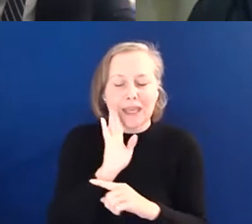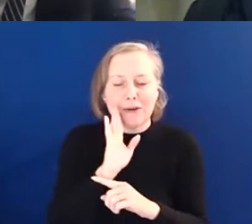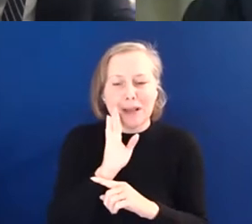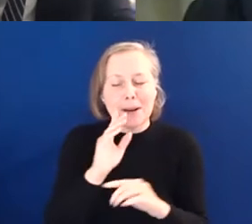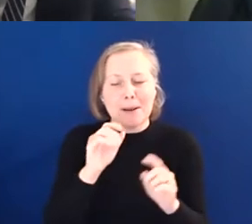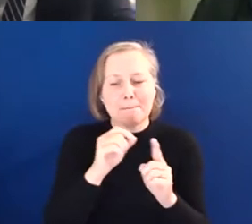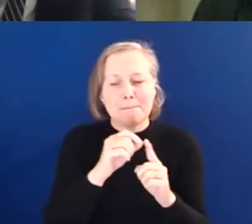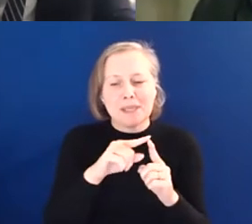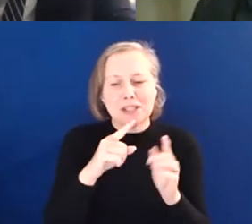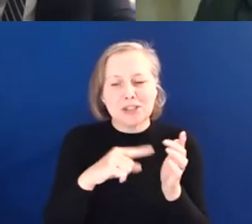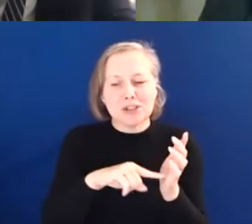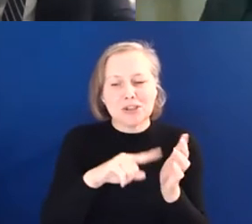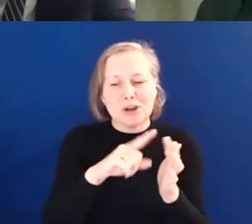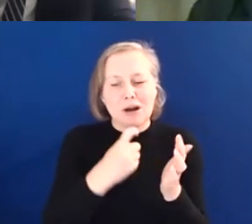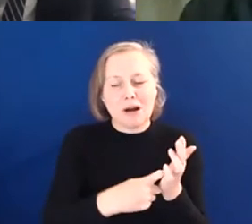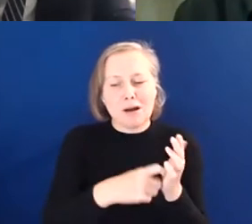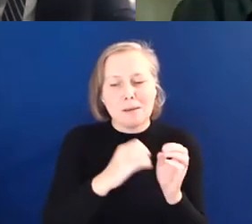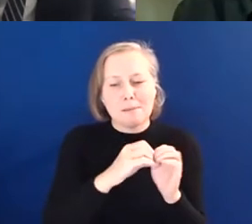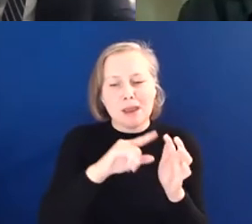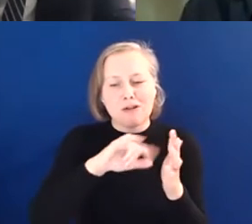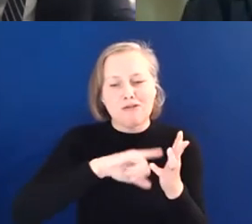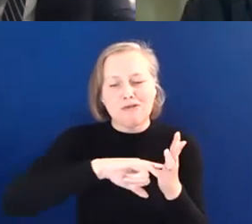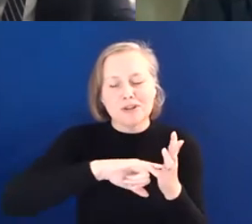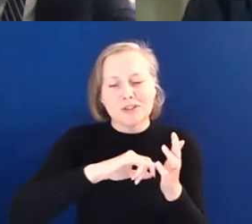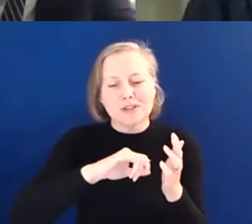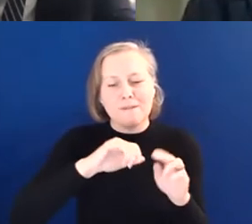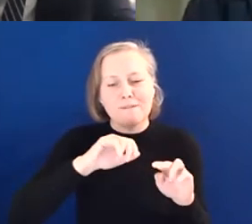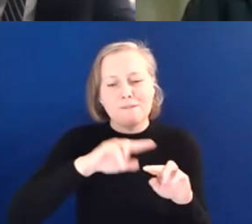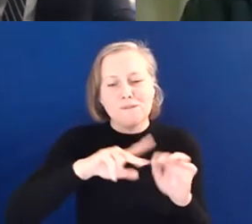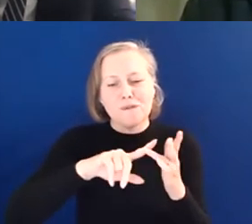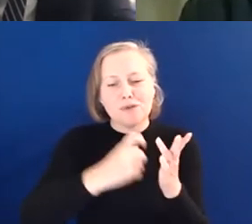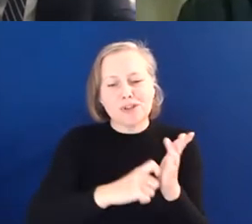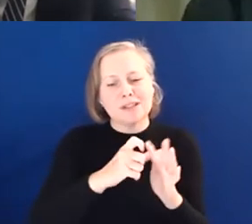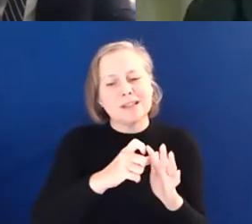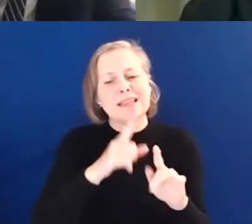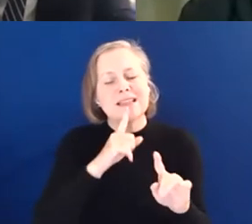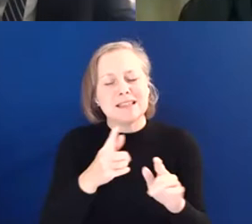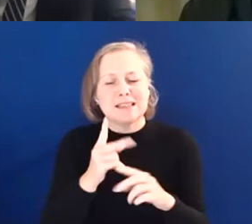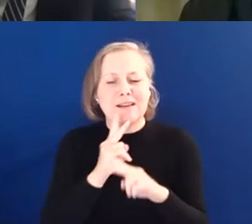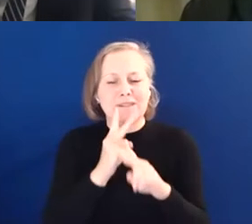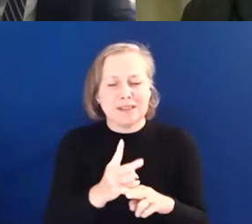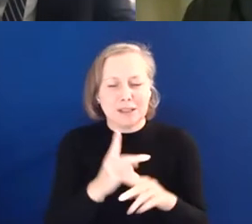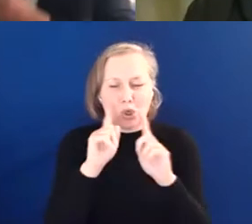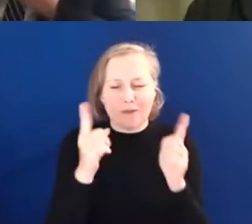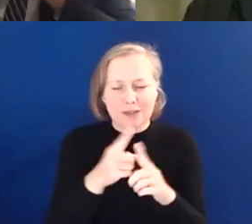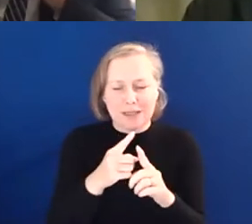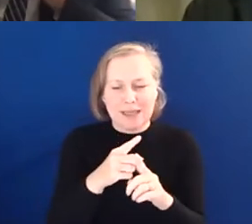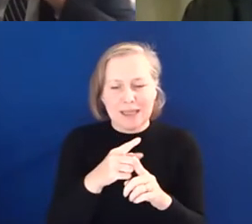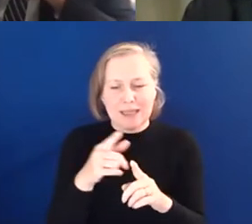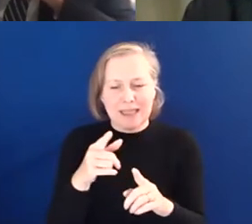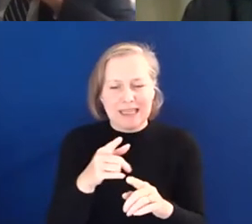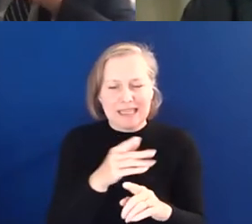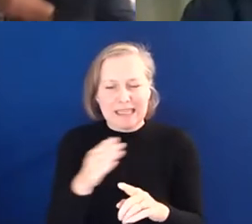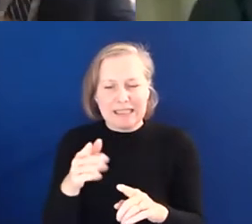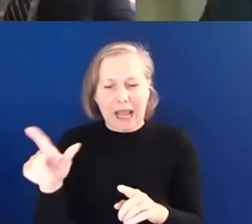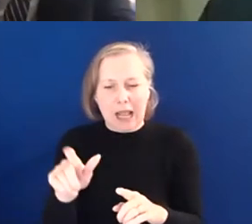who's a visiting professor at the University of East Anglia and is the co-chair of the user-led organisation called Shaping Our Lives.